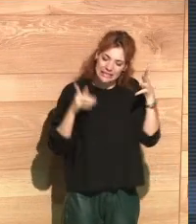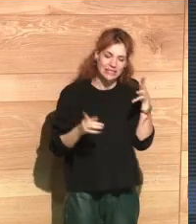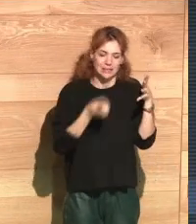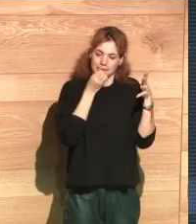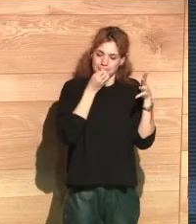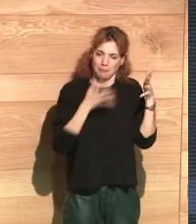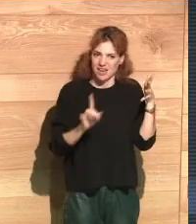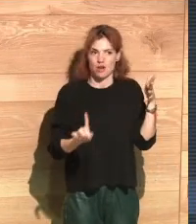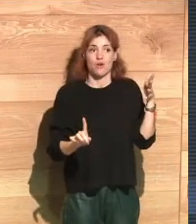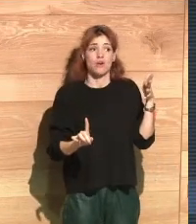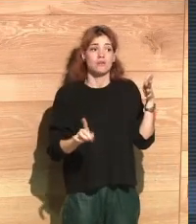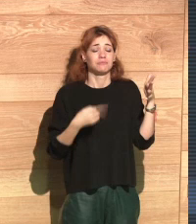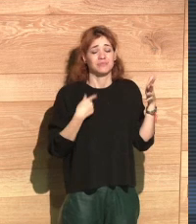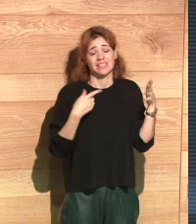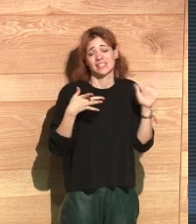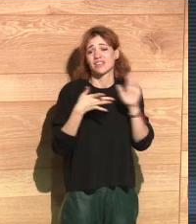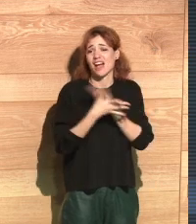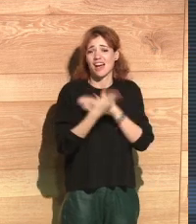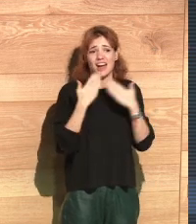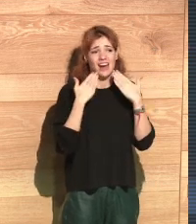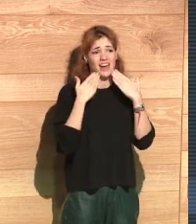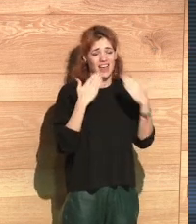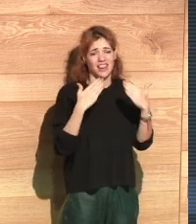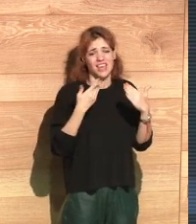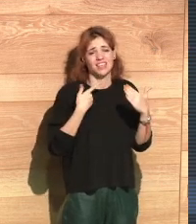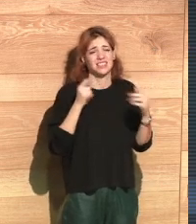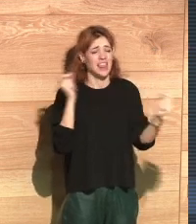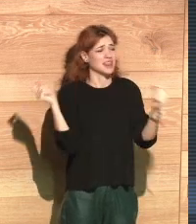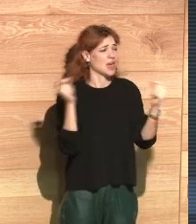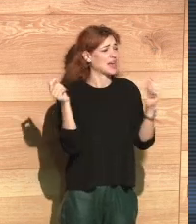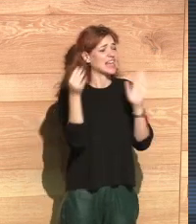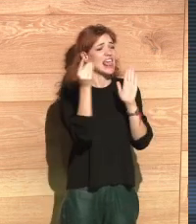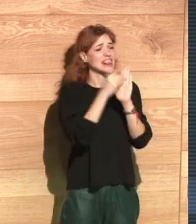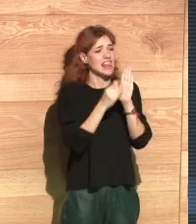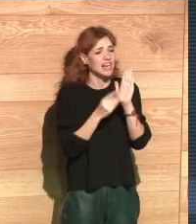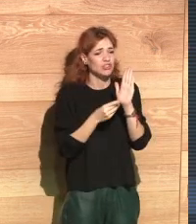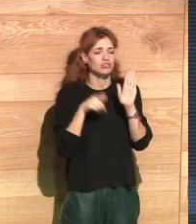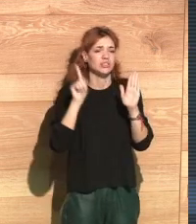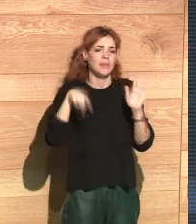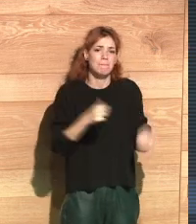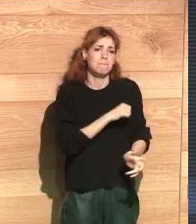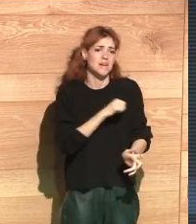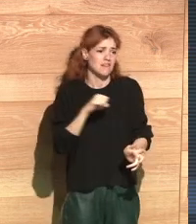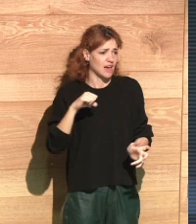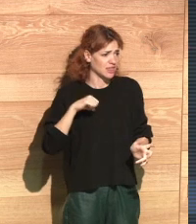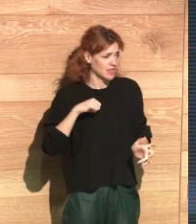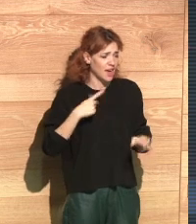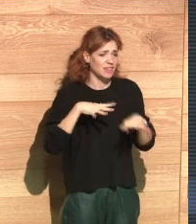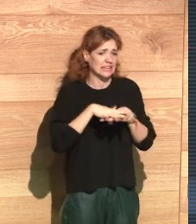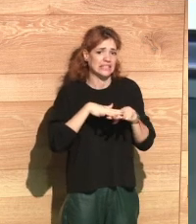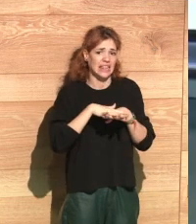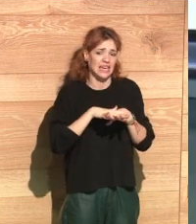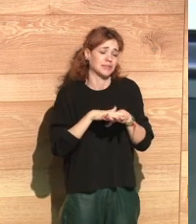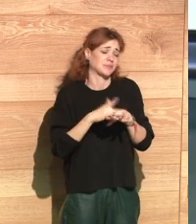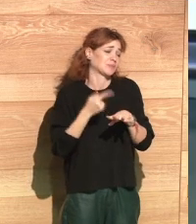people are not recommended. So thank you very much for being here with us to talk about data and